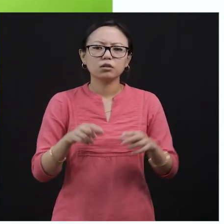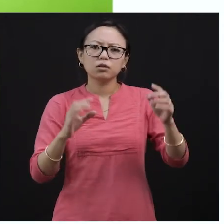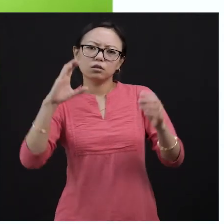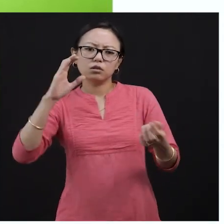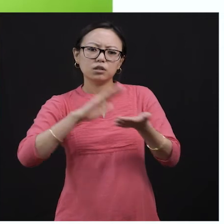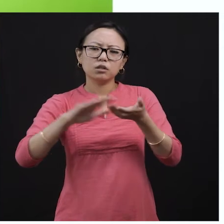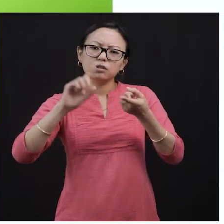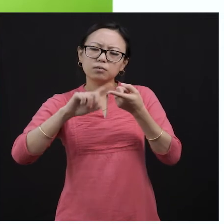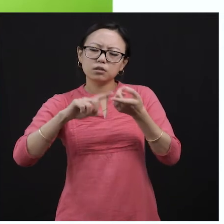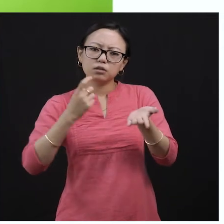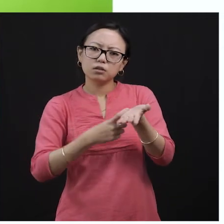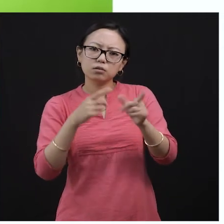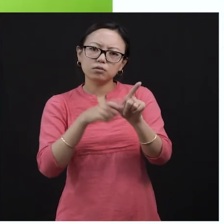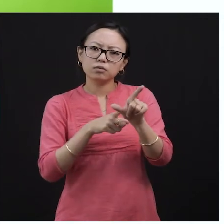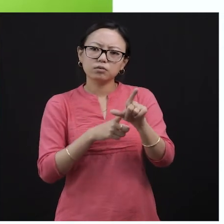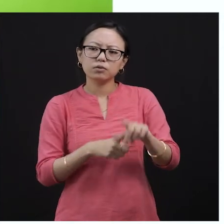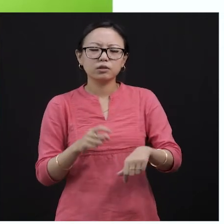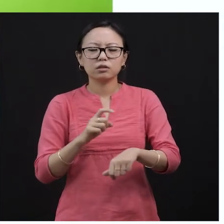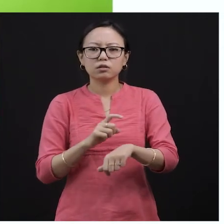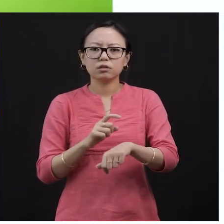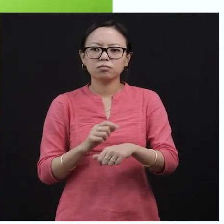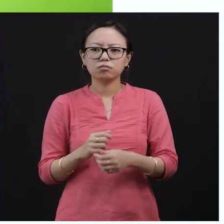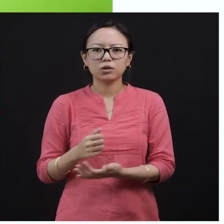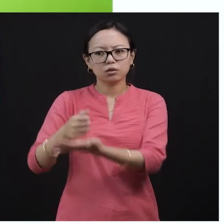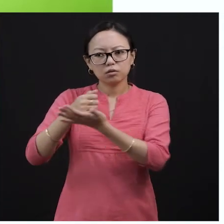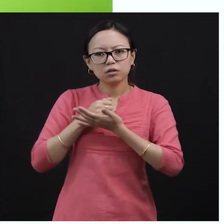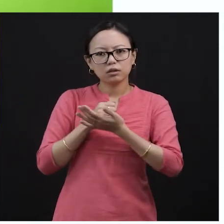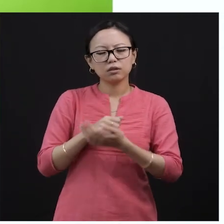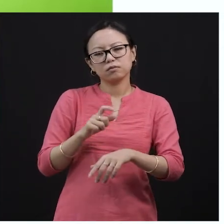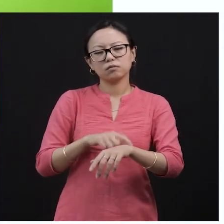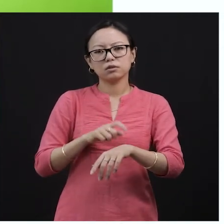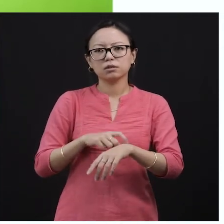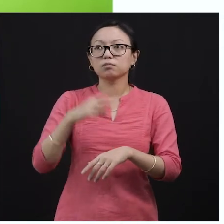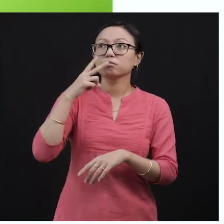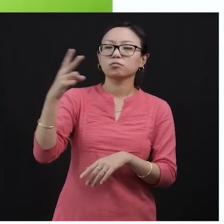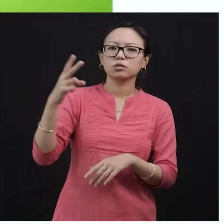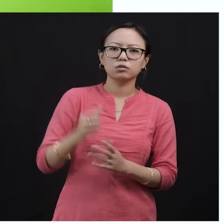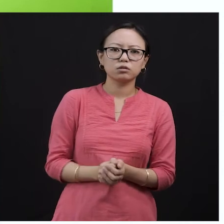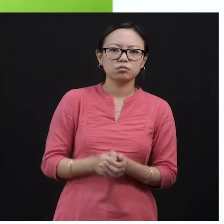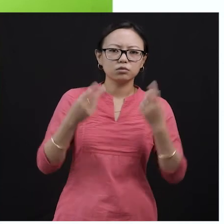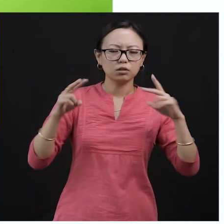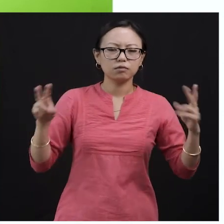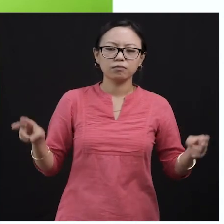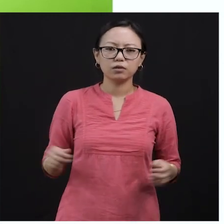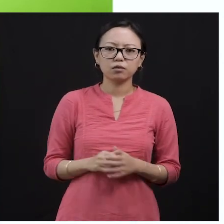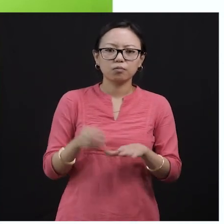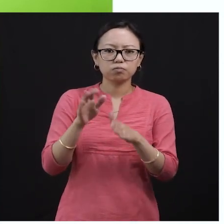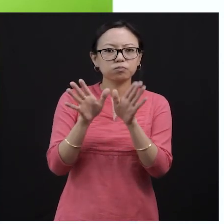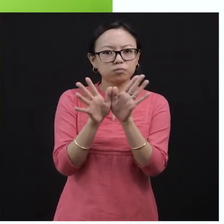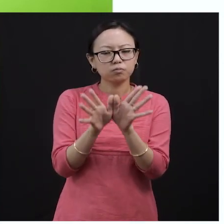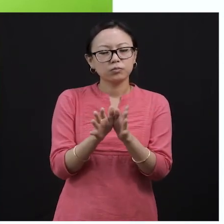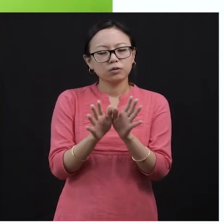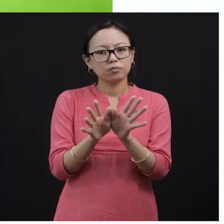will feel the trees, and it is such a beautiful sight. And more when the cherry starts bearing fruit, isn't it? So